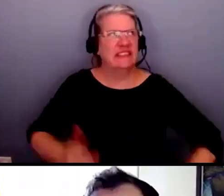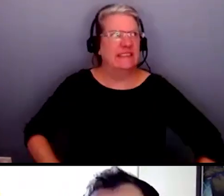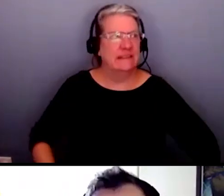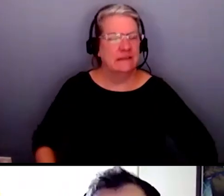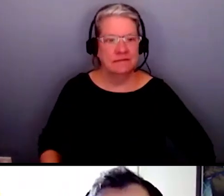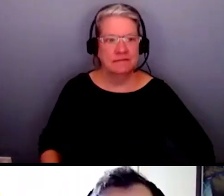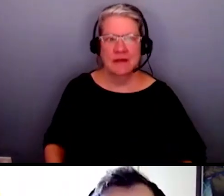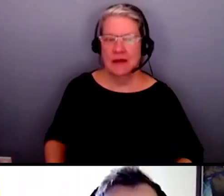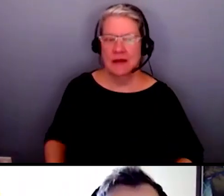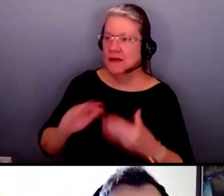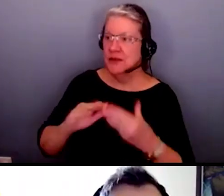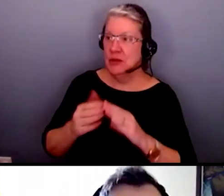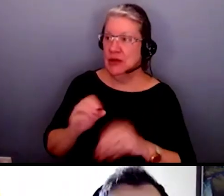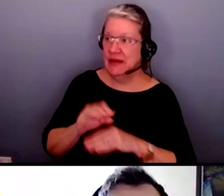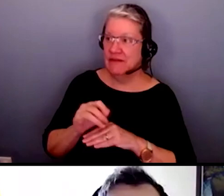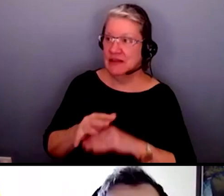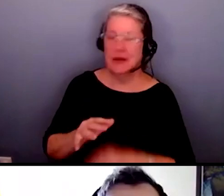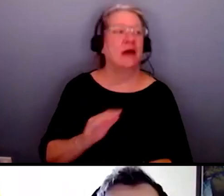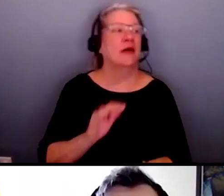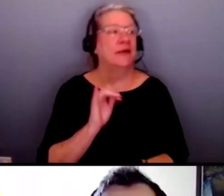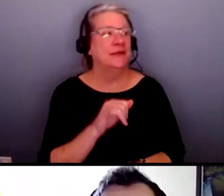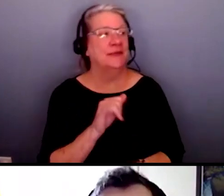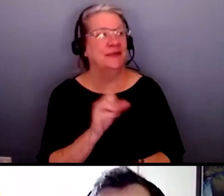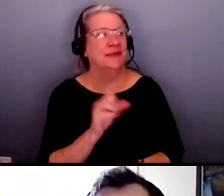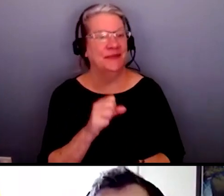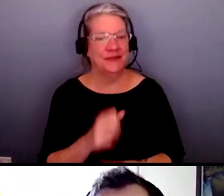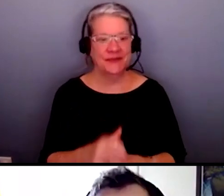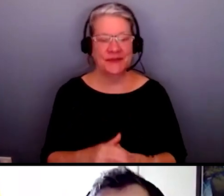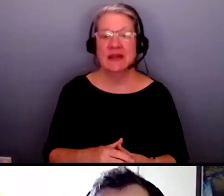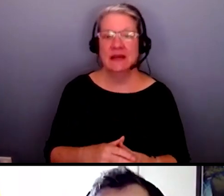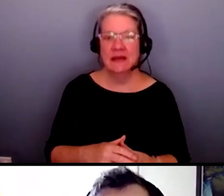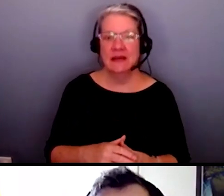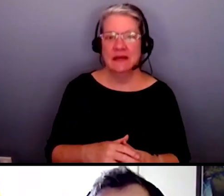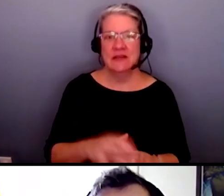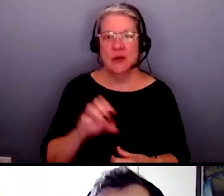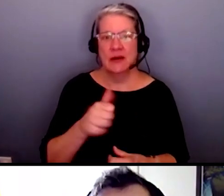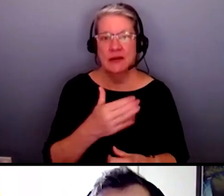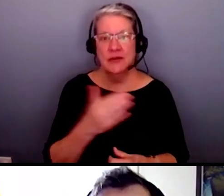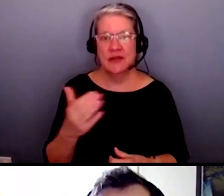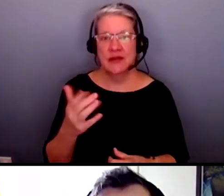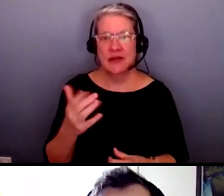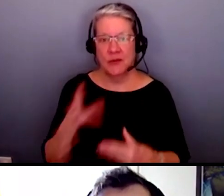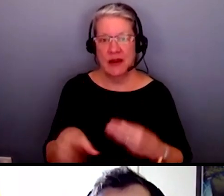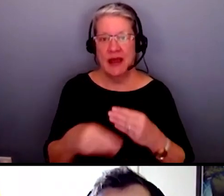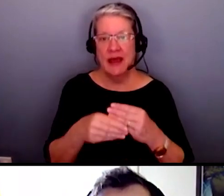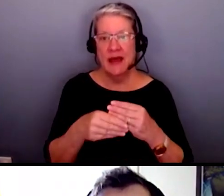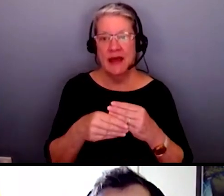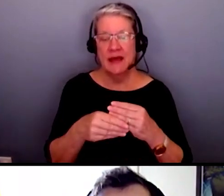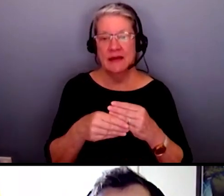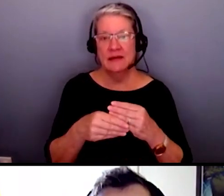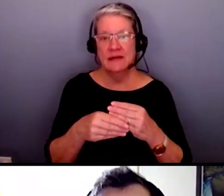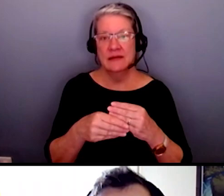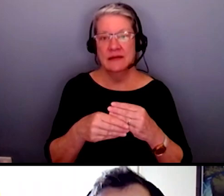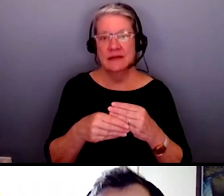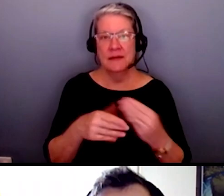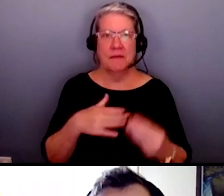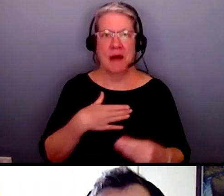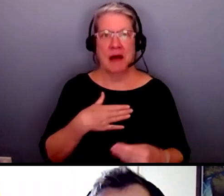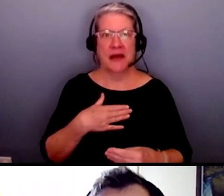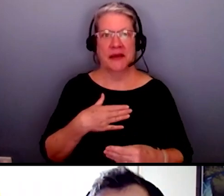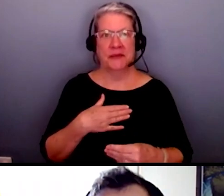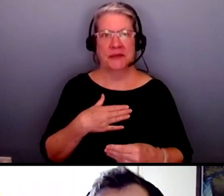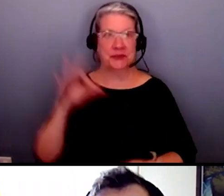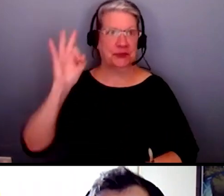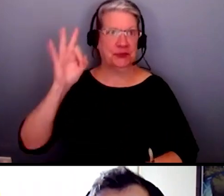community advisory and have any listening to yes so another thing that i want to add is as my plug for uh